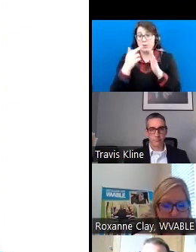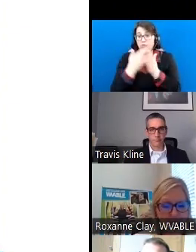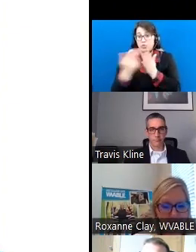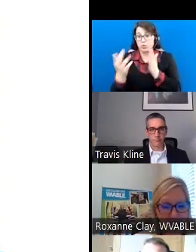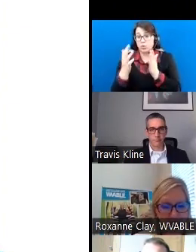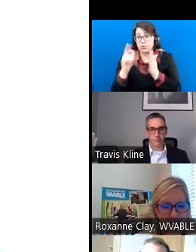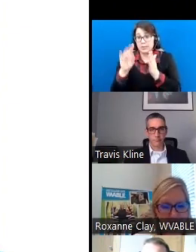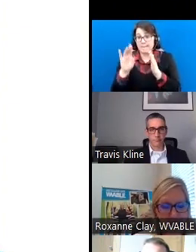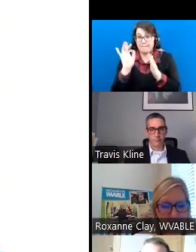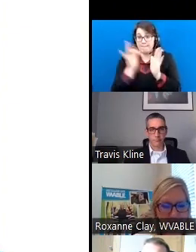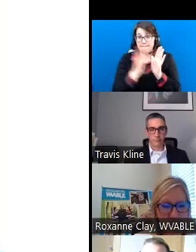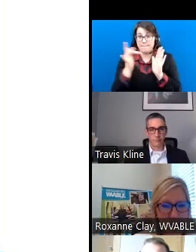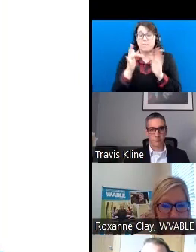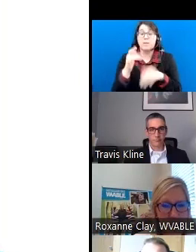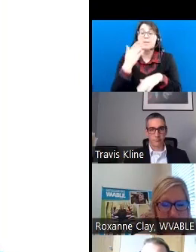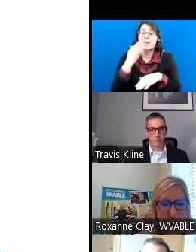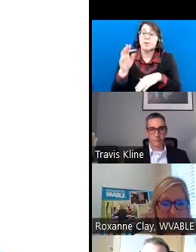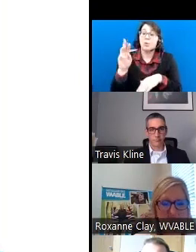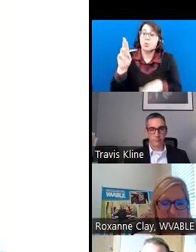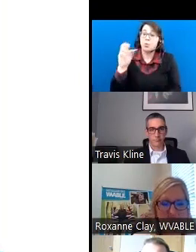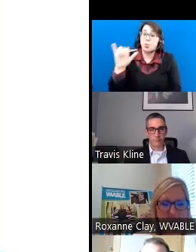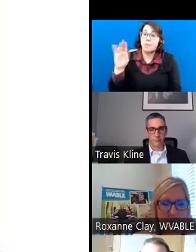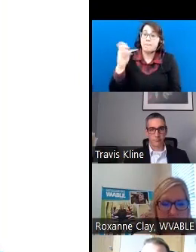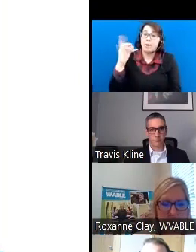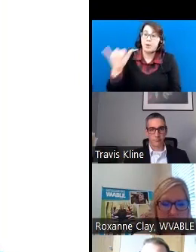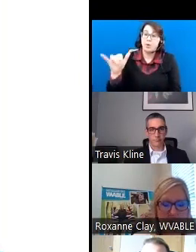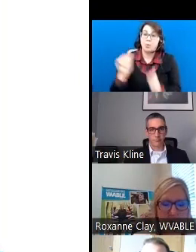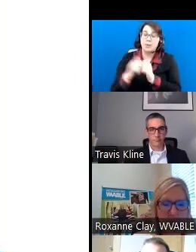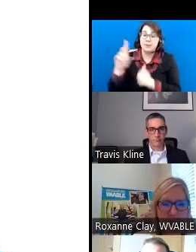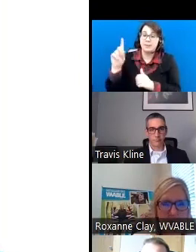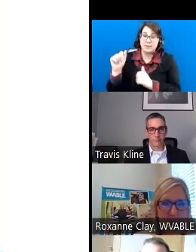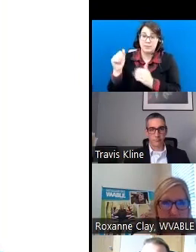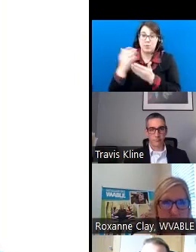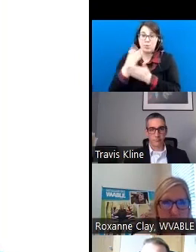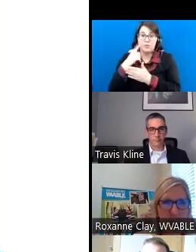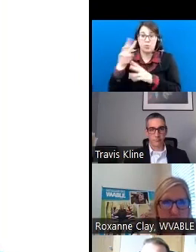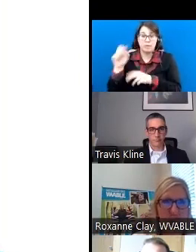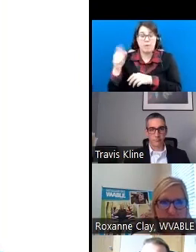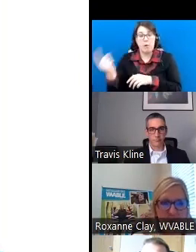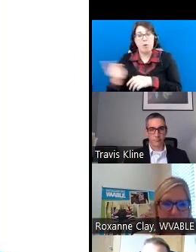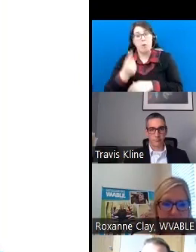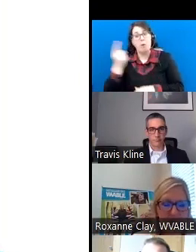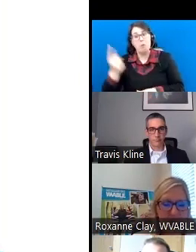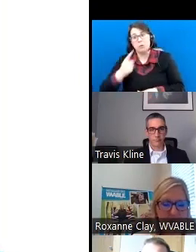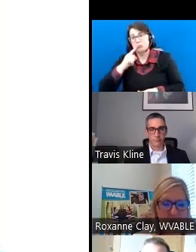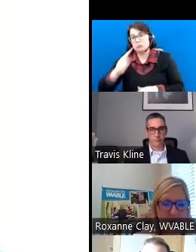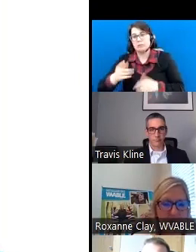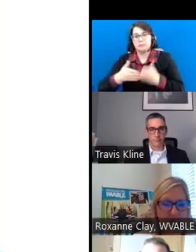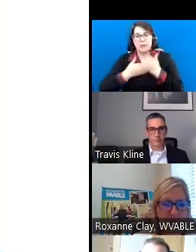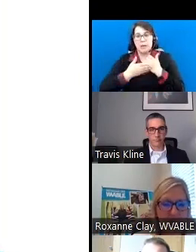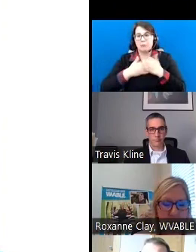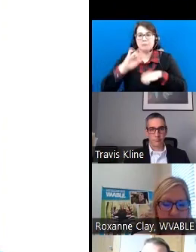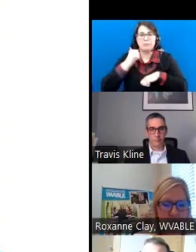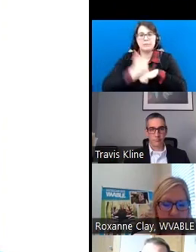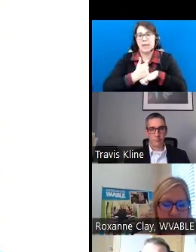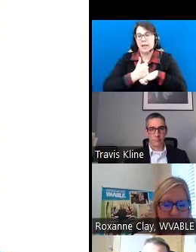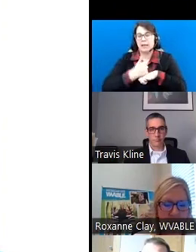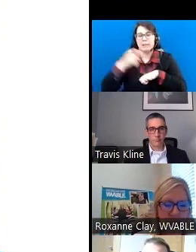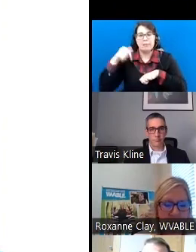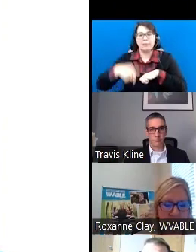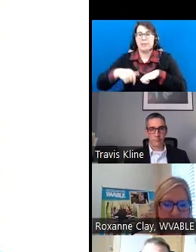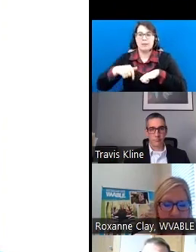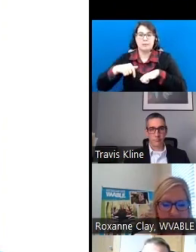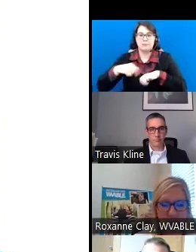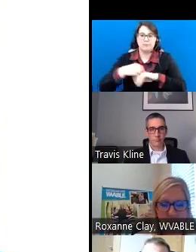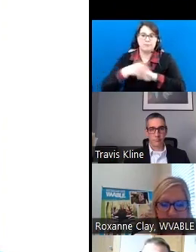you to Roy Mallory with Disability Rights of West Virginia. He is always so gracious to set this webinar up for us